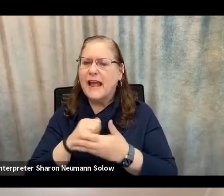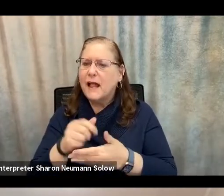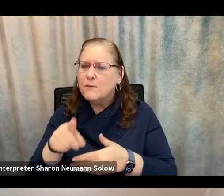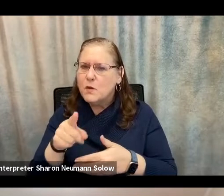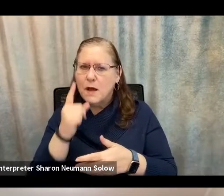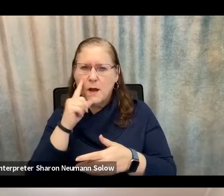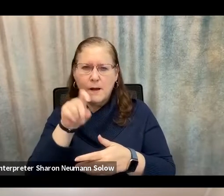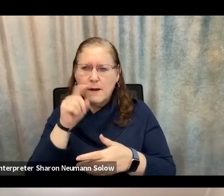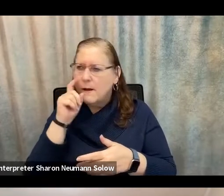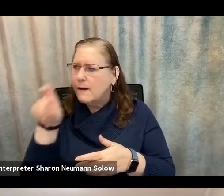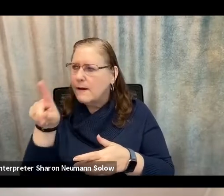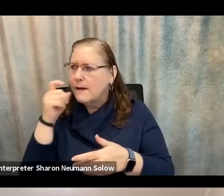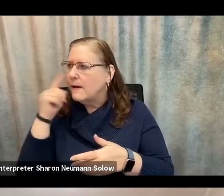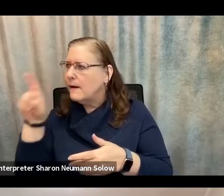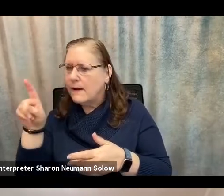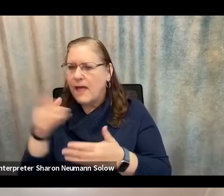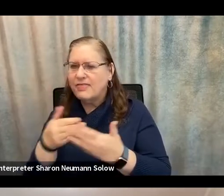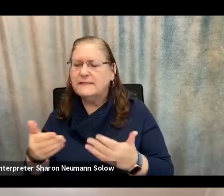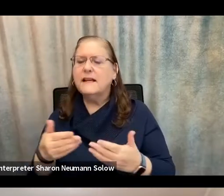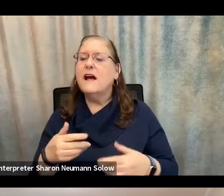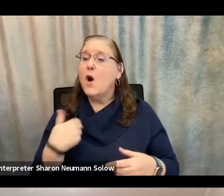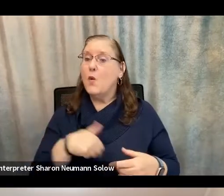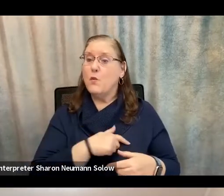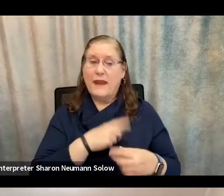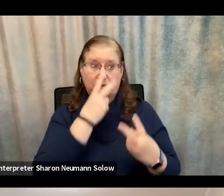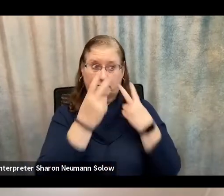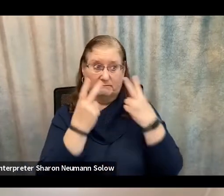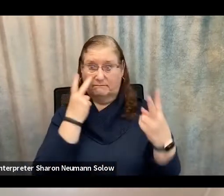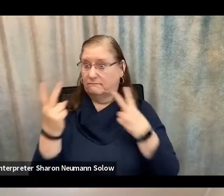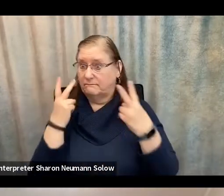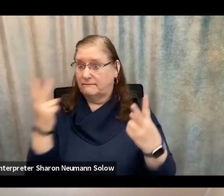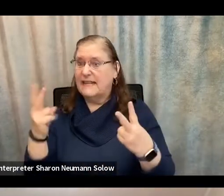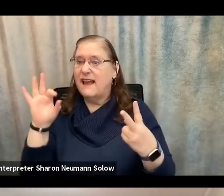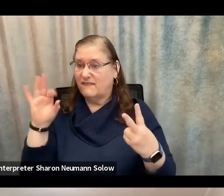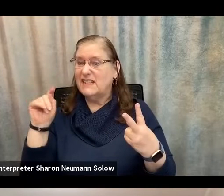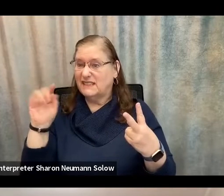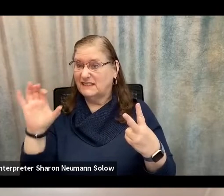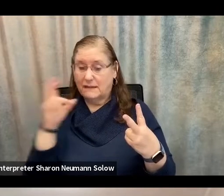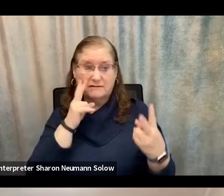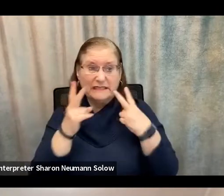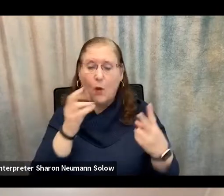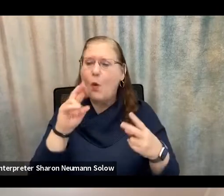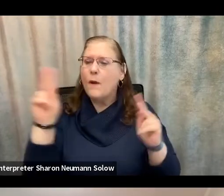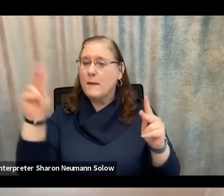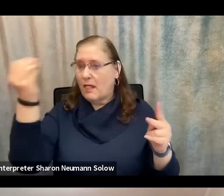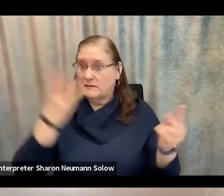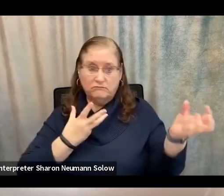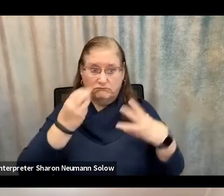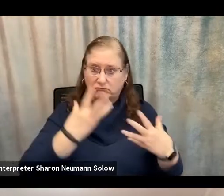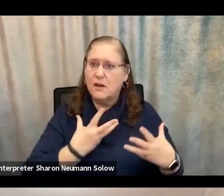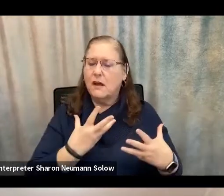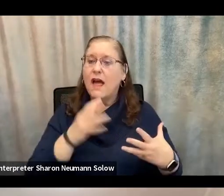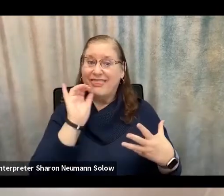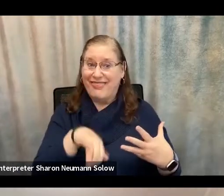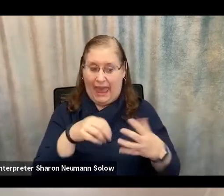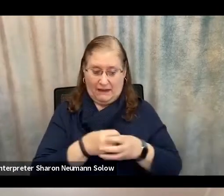see that the Federal Trade Commission sees or that have been reported to us, and give you that information so that